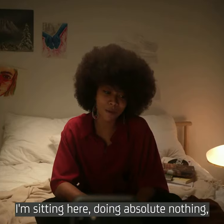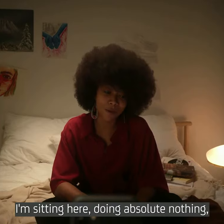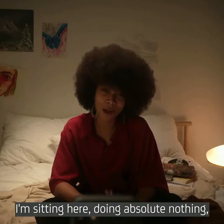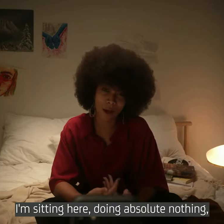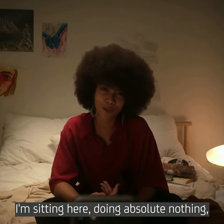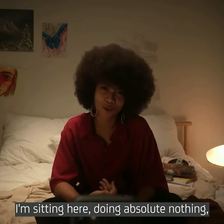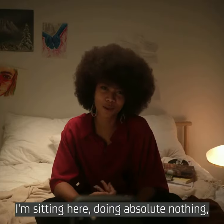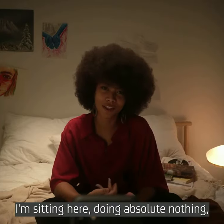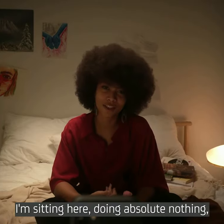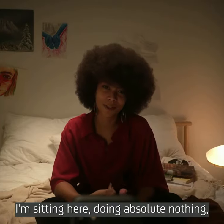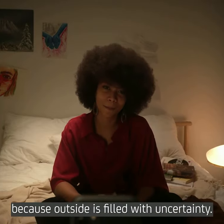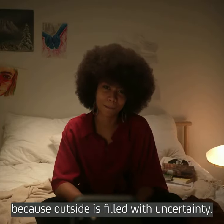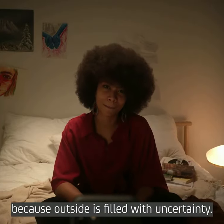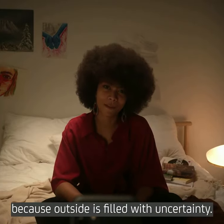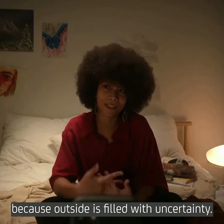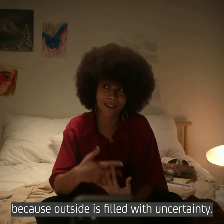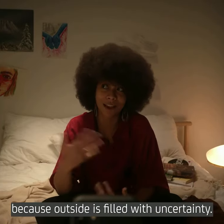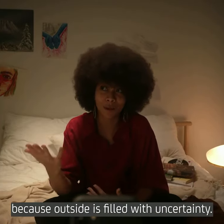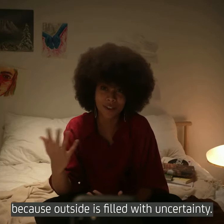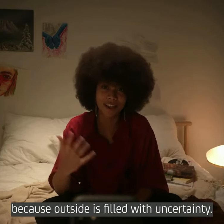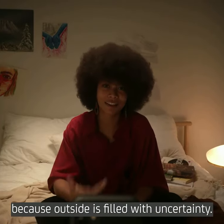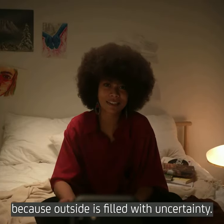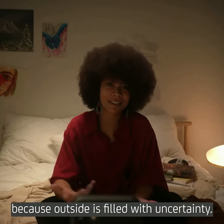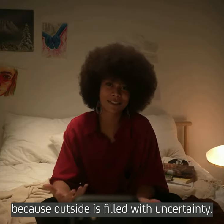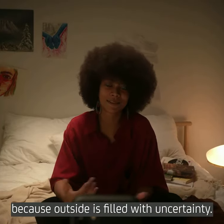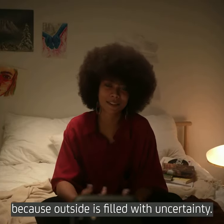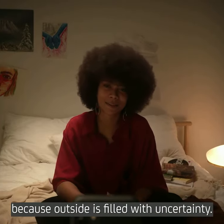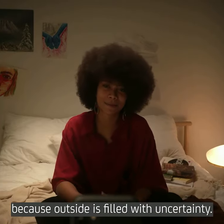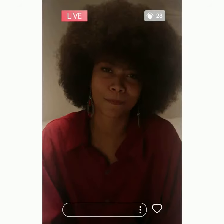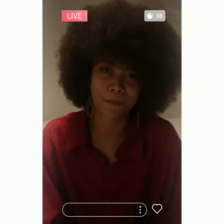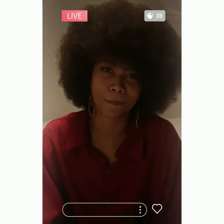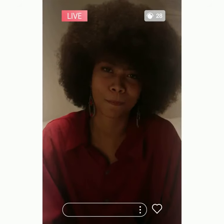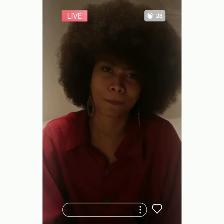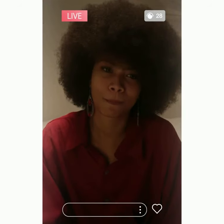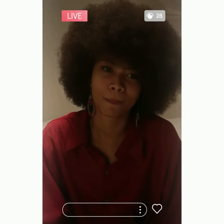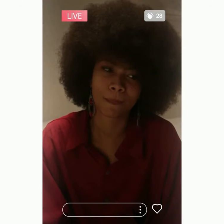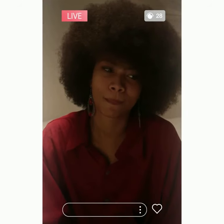there and do absolutely nothing. Because it's there, nothing is fixed.